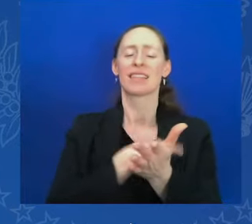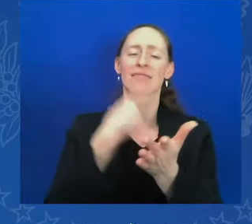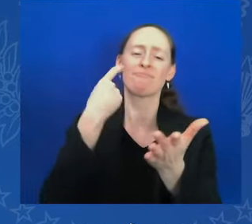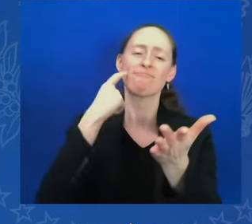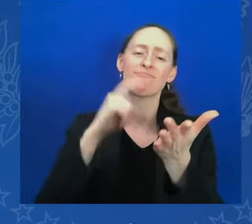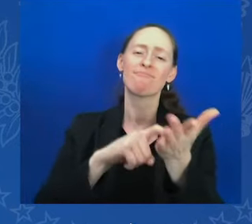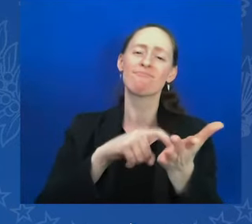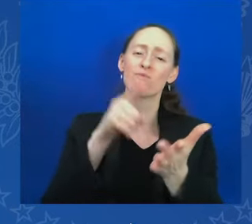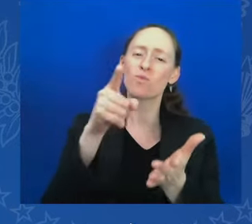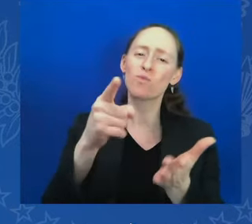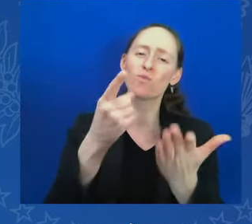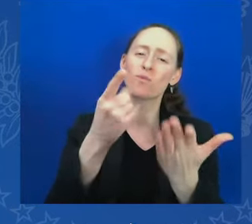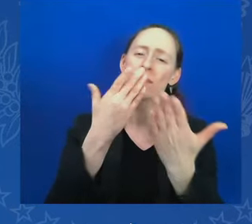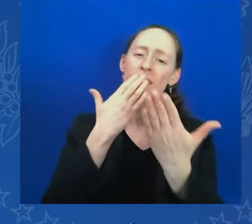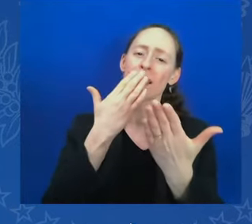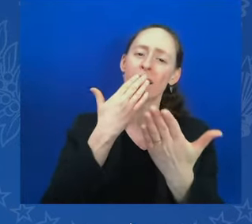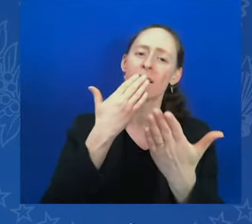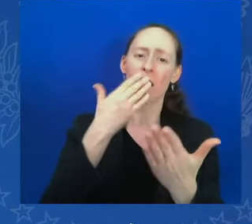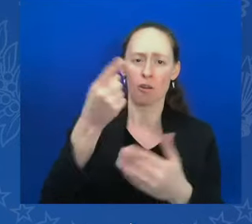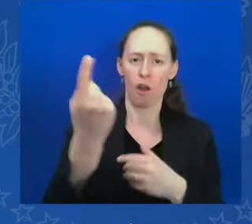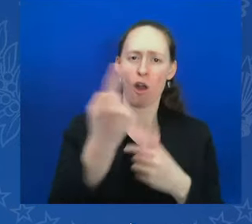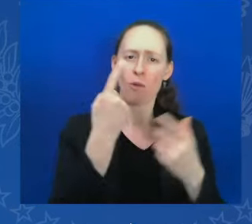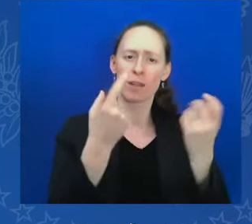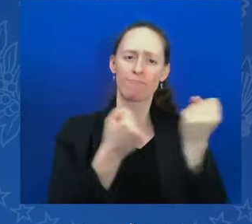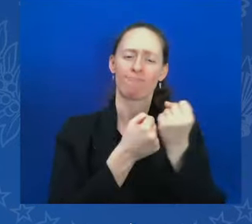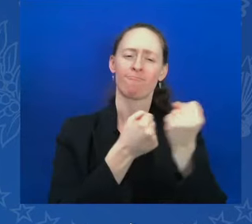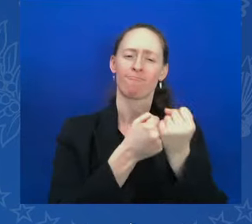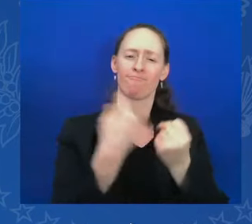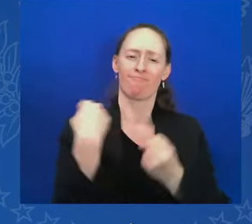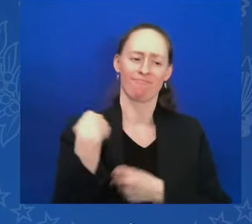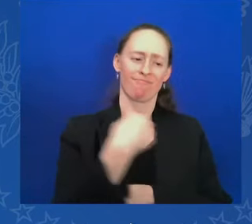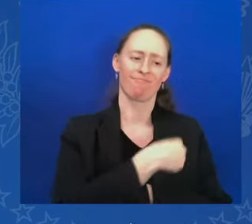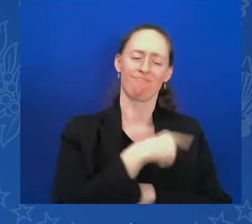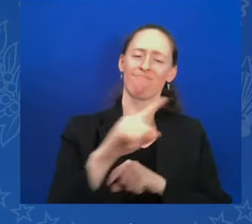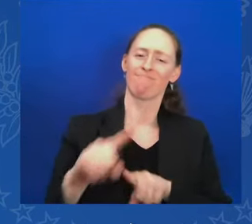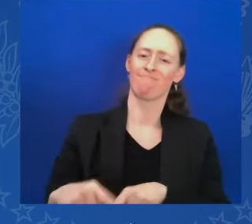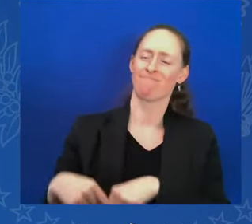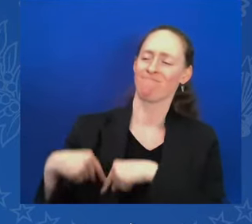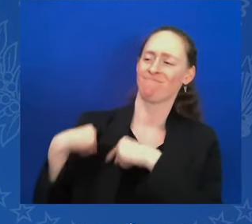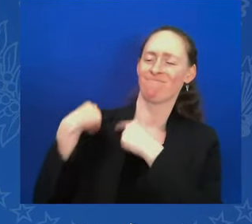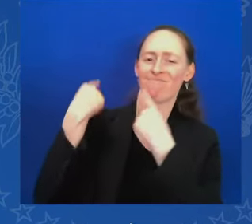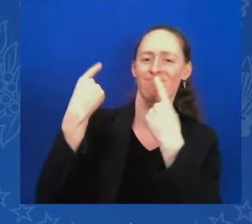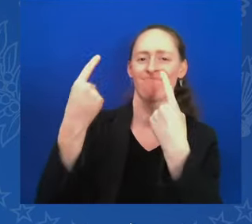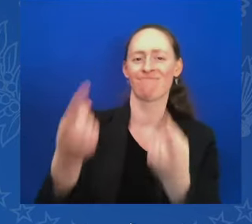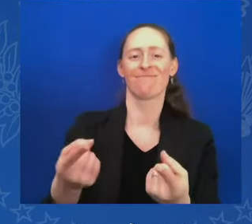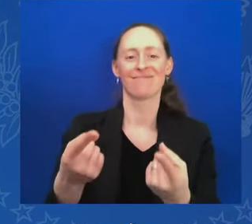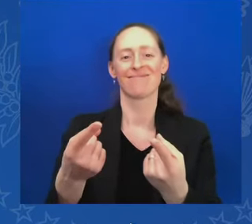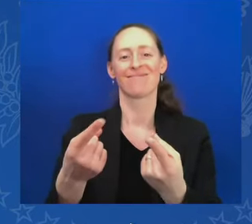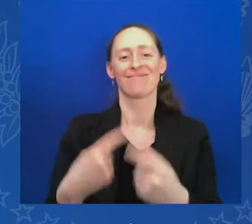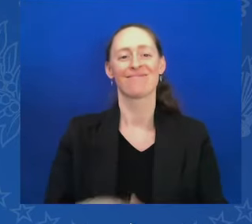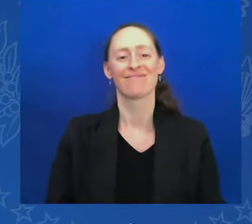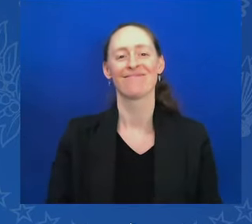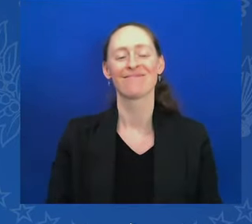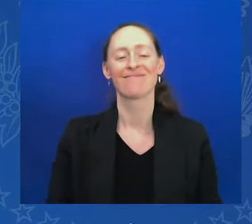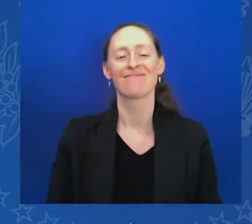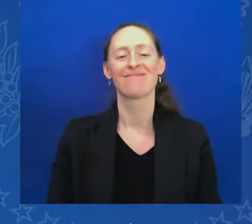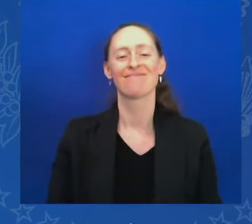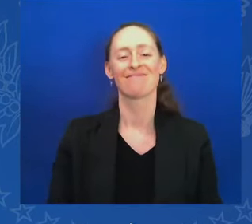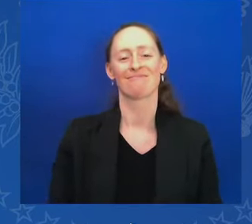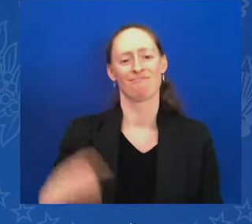Mr. President, we thank you for your commitment to Greece and to Cyprus